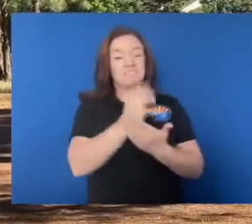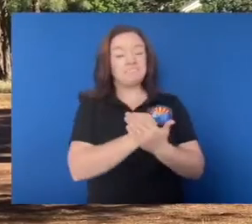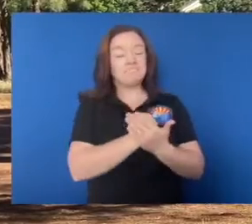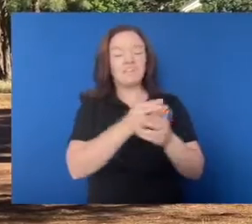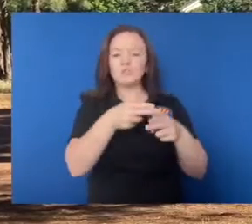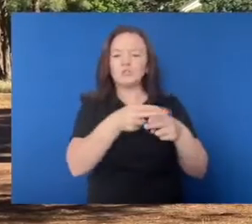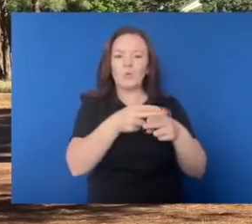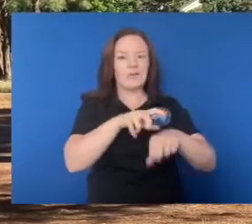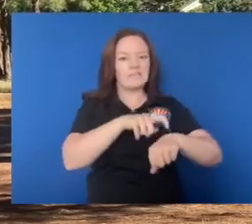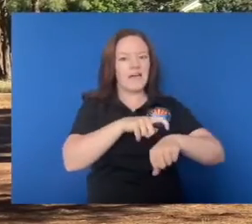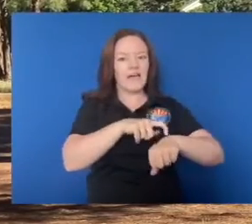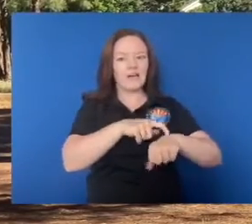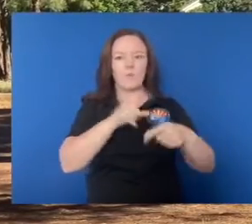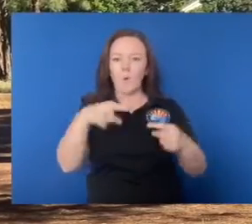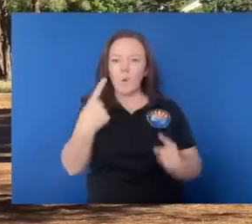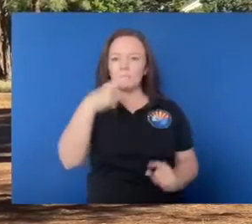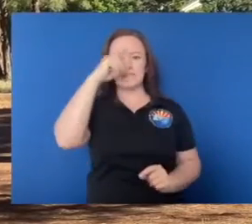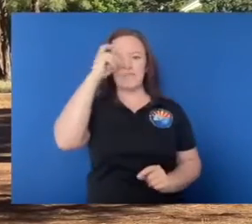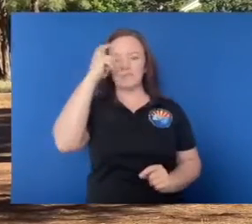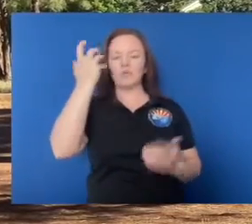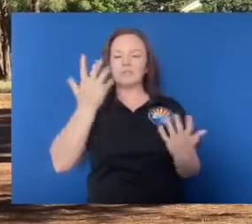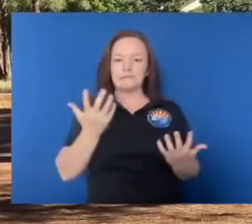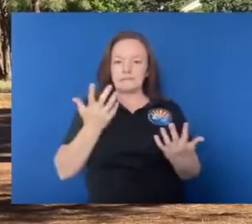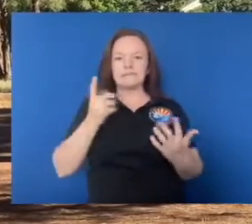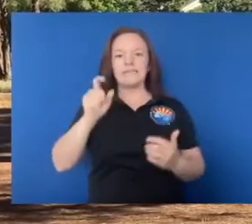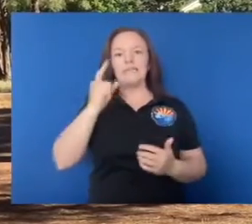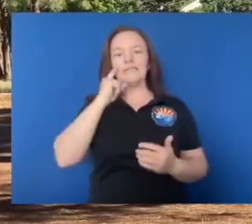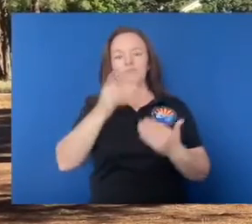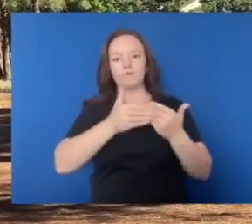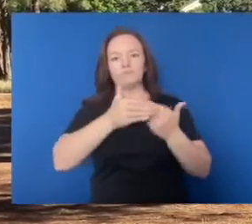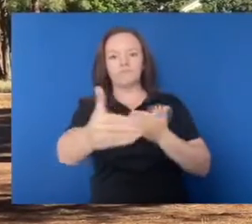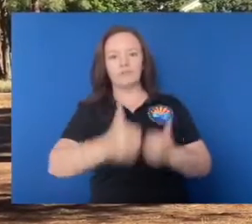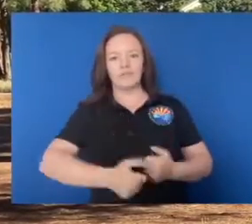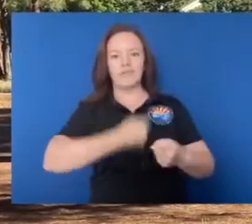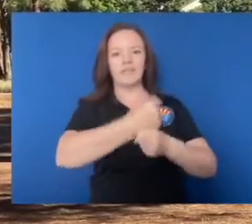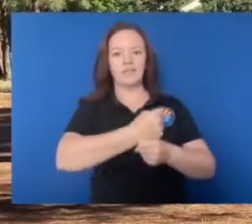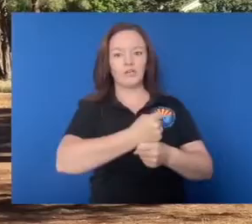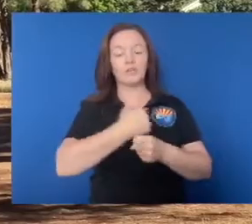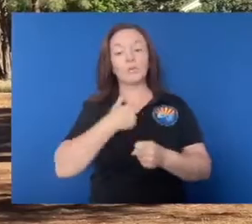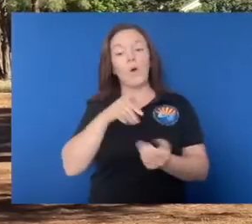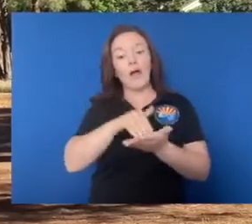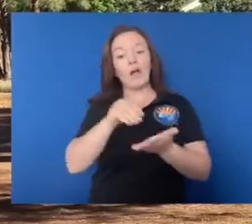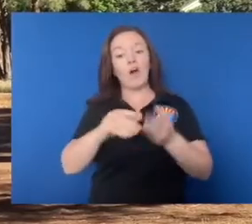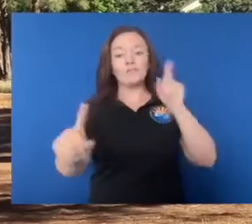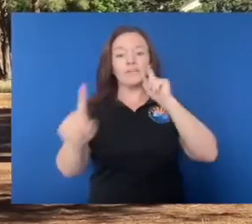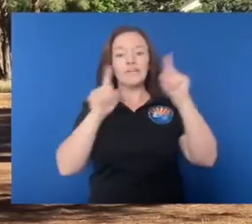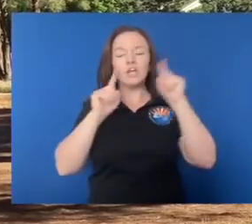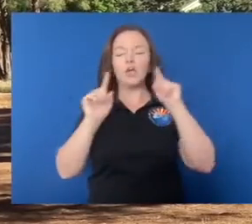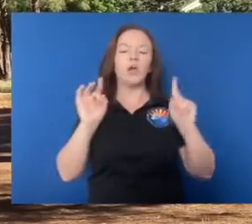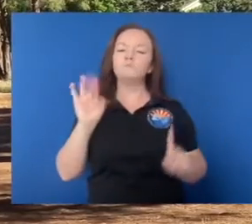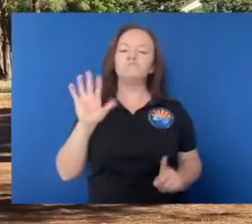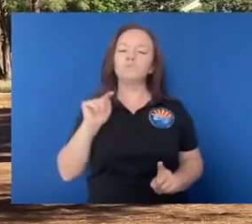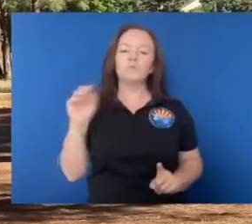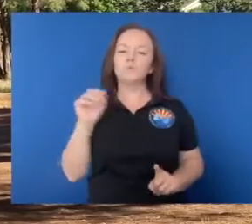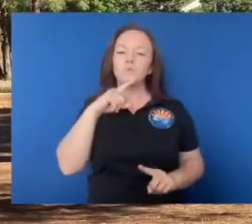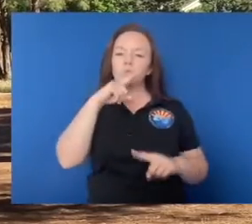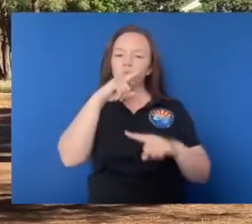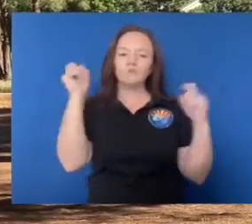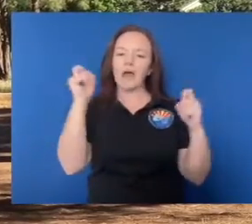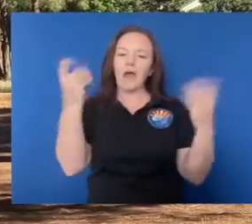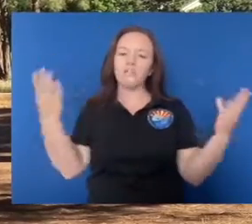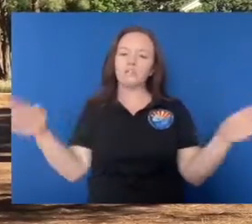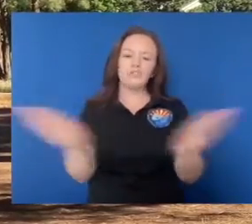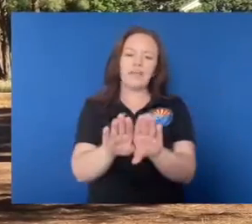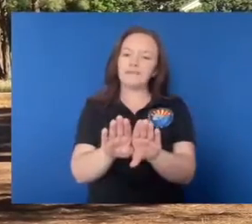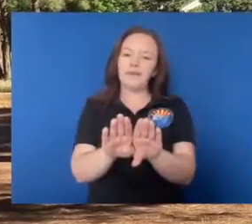to get them through the rest of the year. So, you know, one of the things that I hear a lot is, well, it's just too dry. You just need to shut